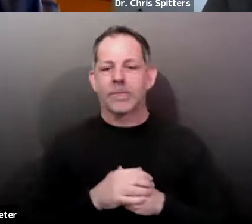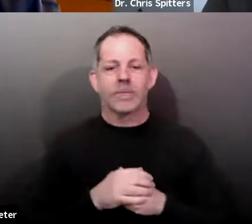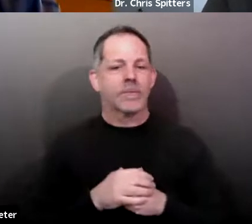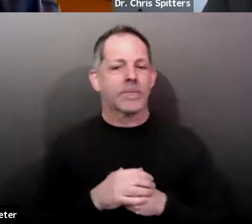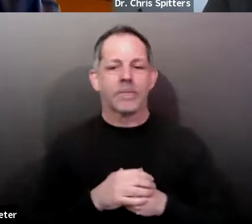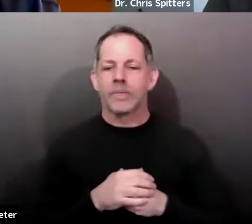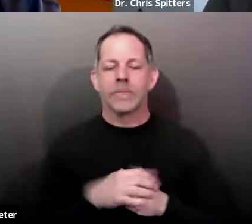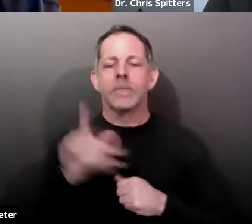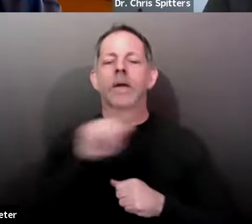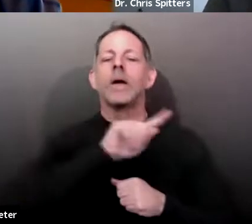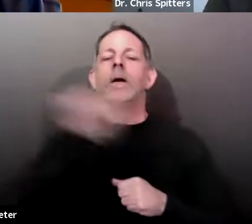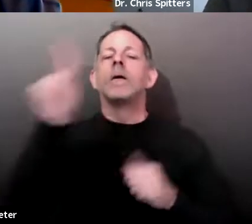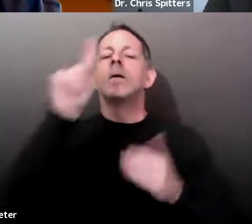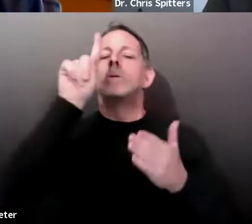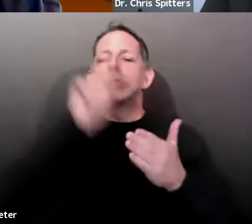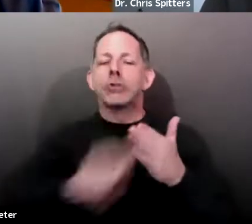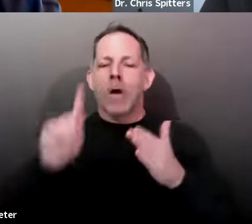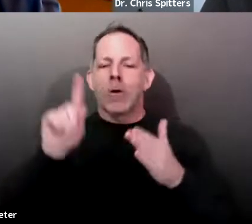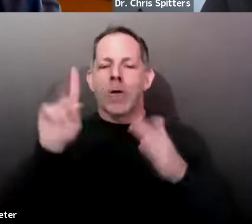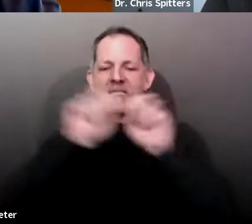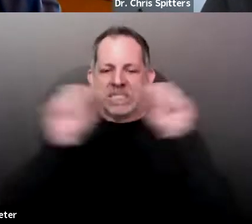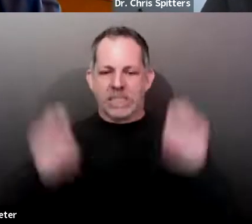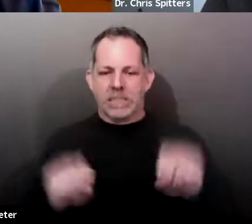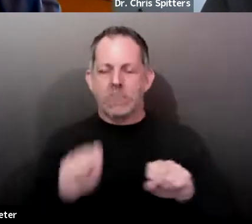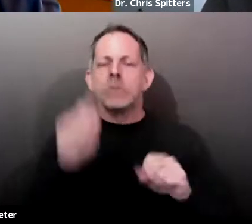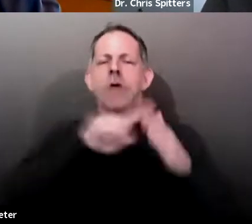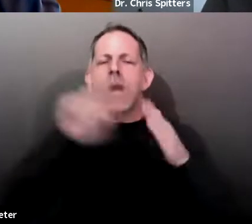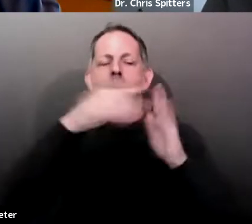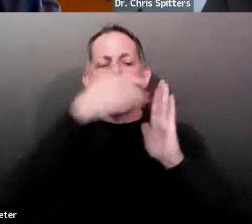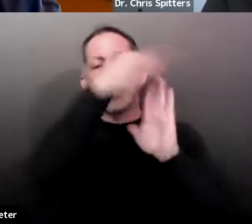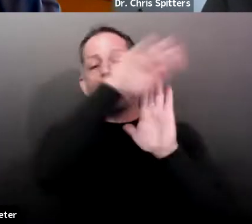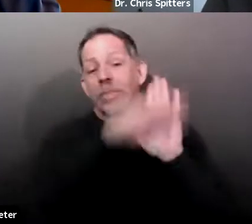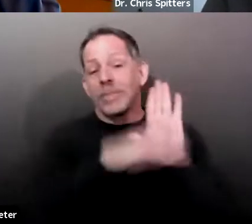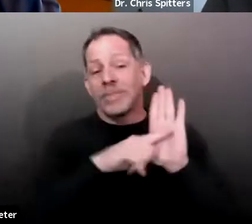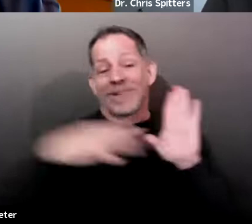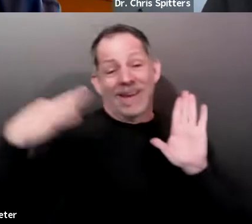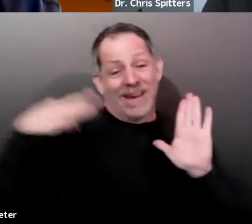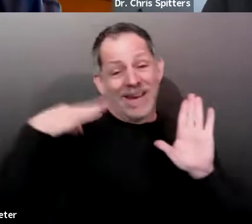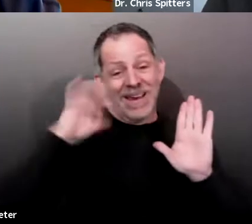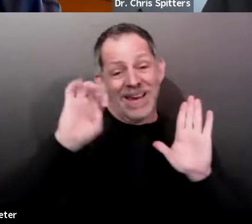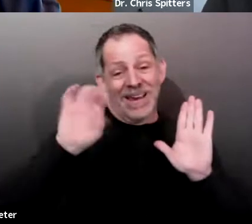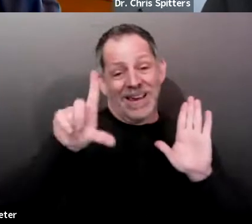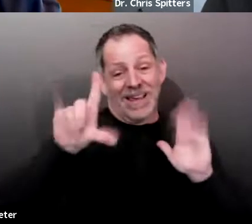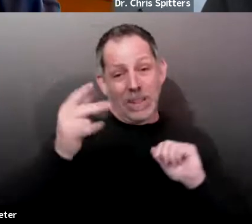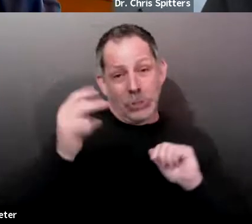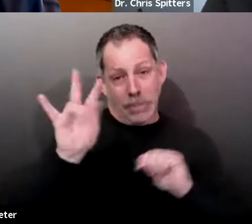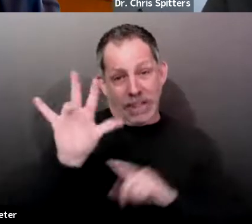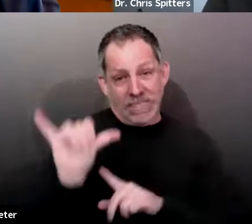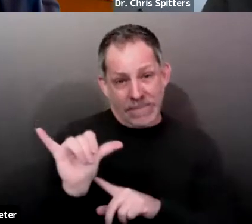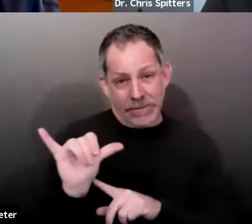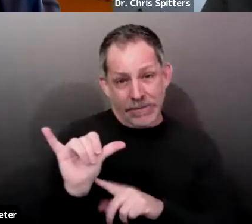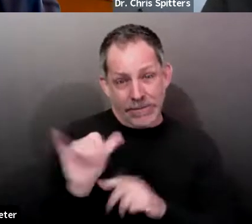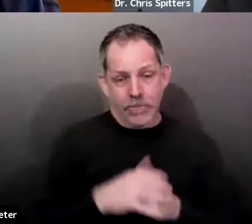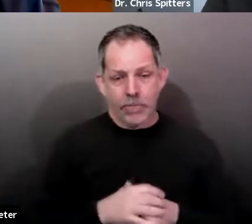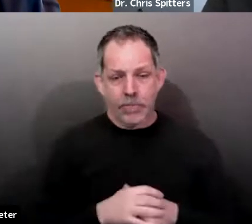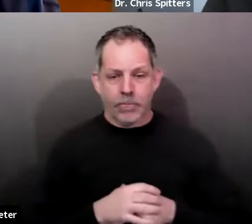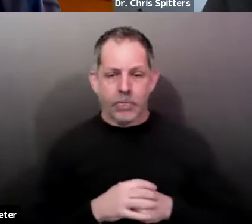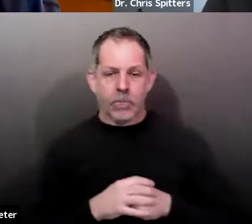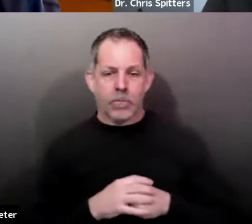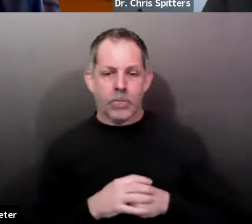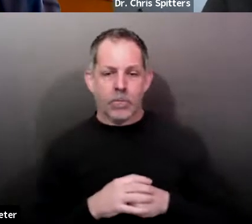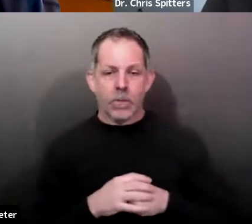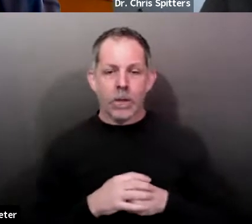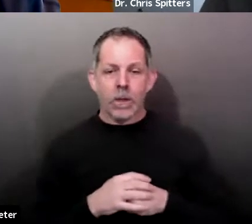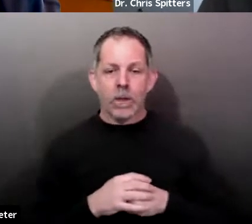um, eligibility. Uh, so the other thing to keep in mind is, you know, these are large systems, large number of people